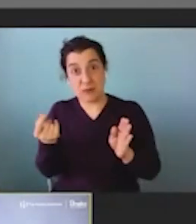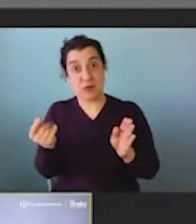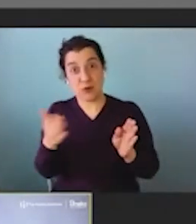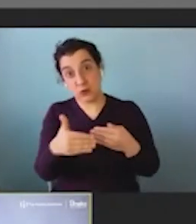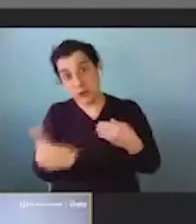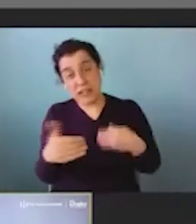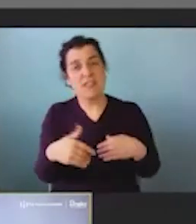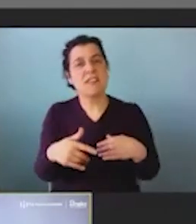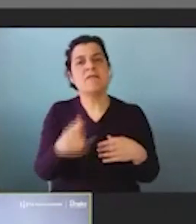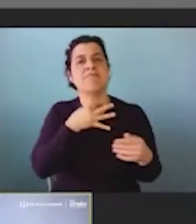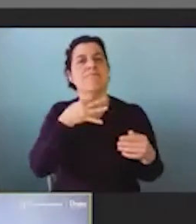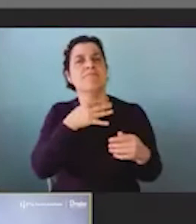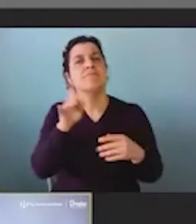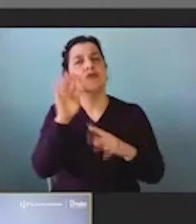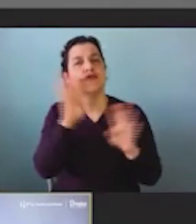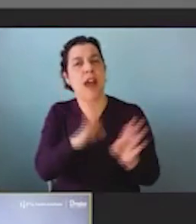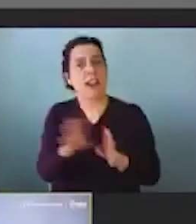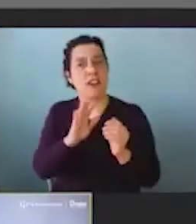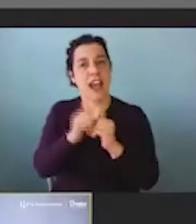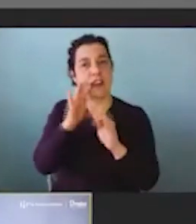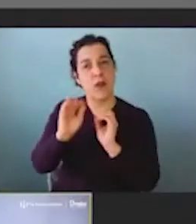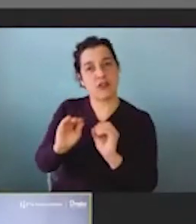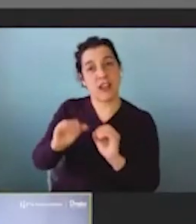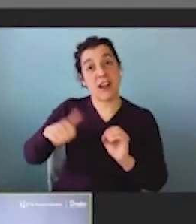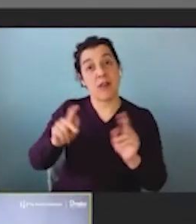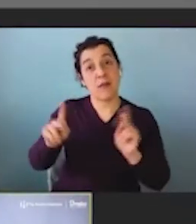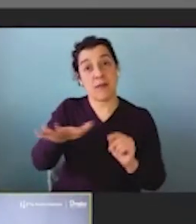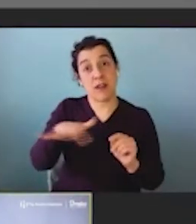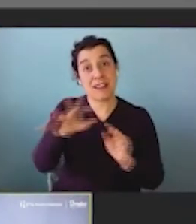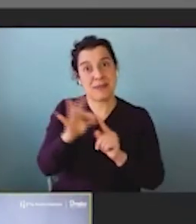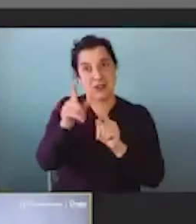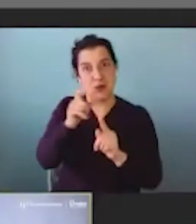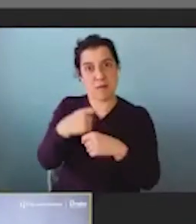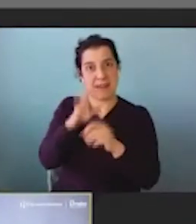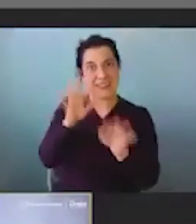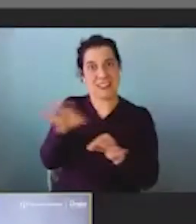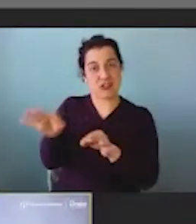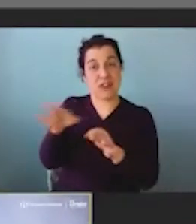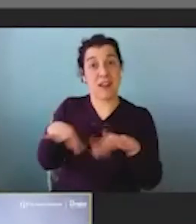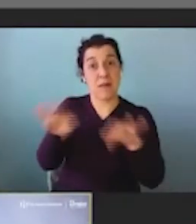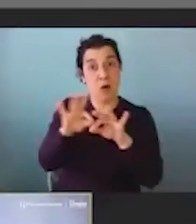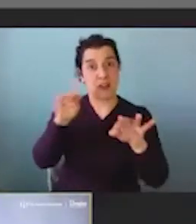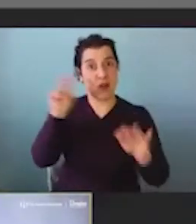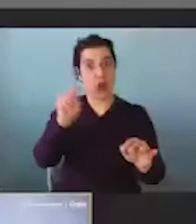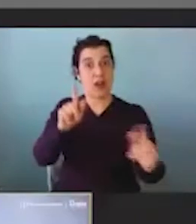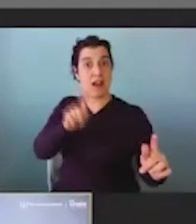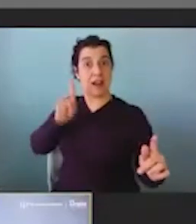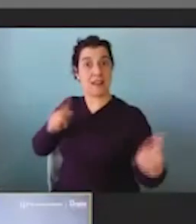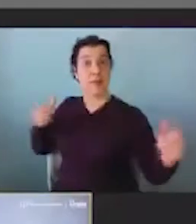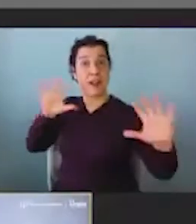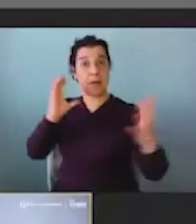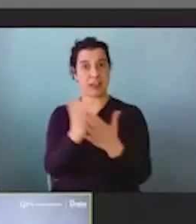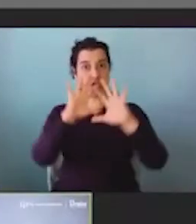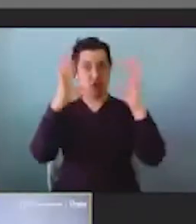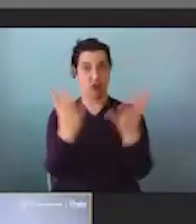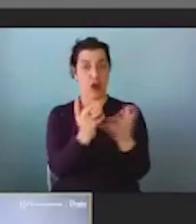what are some strategies you use to educate others, especially decision makers, on the importance of looking at the bigger picture, including how we can focus